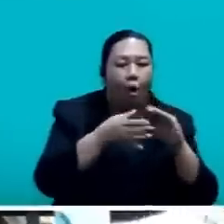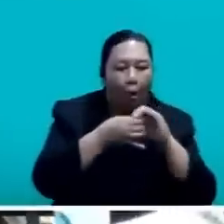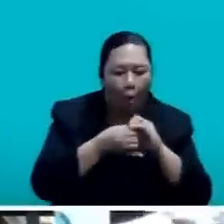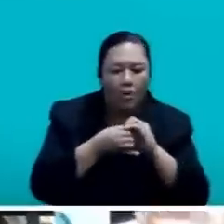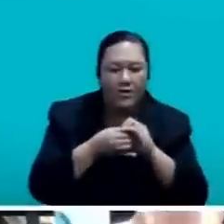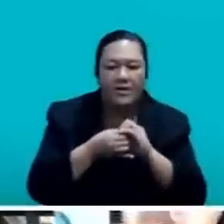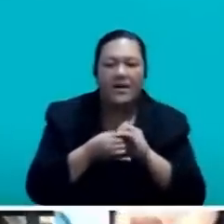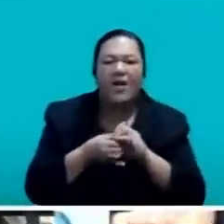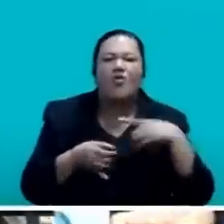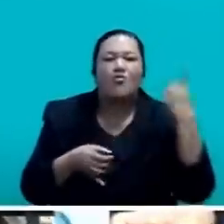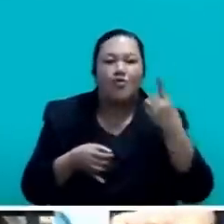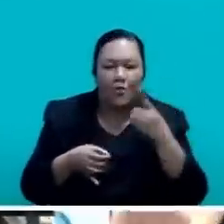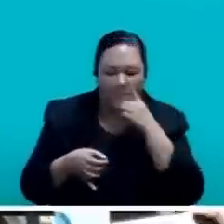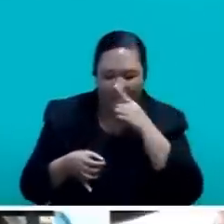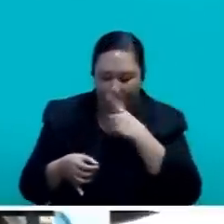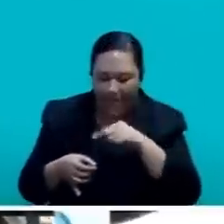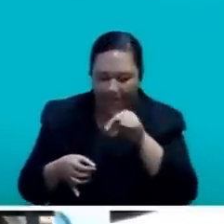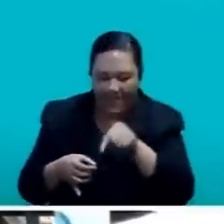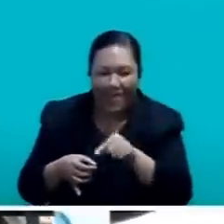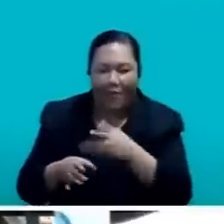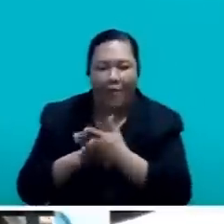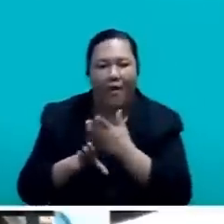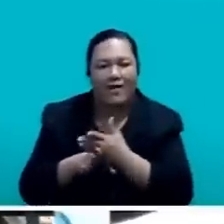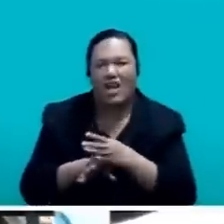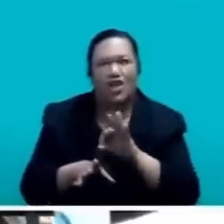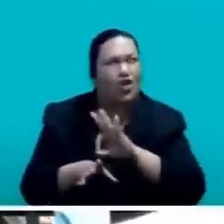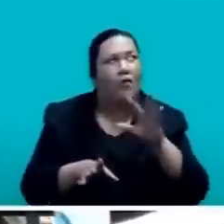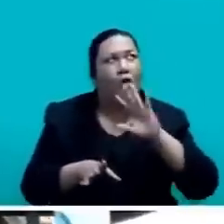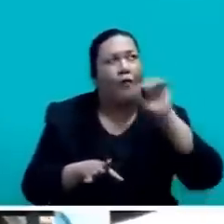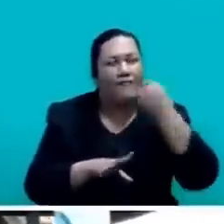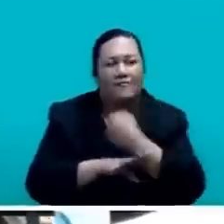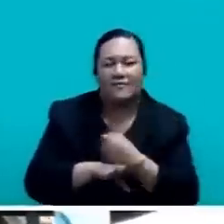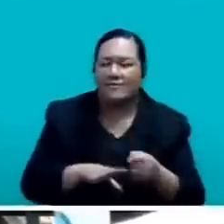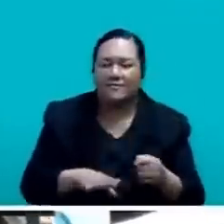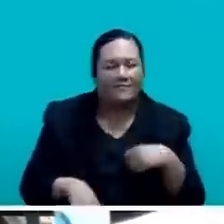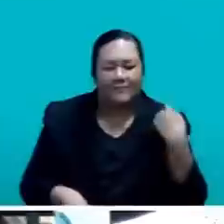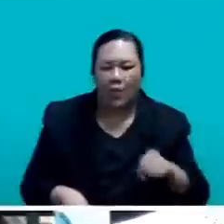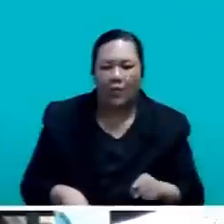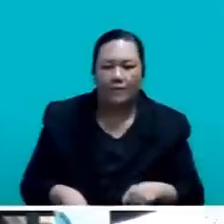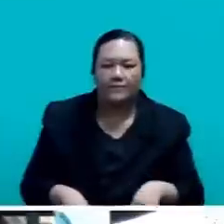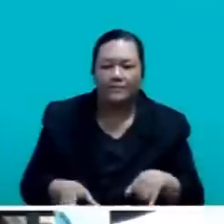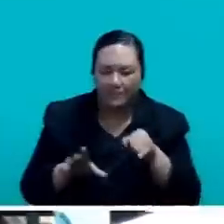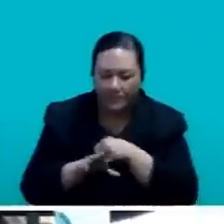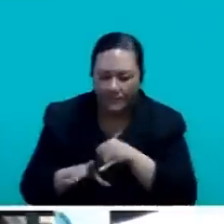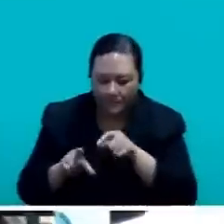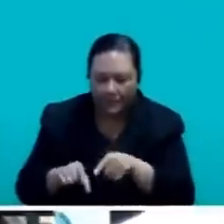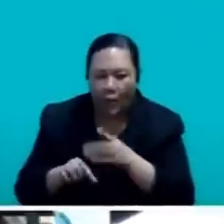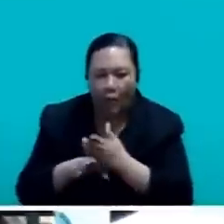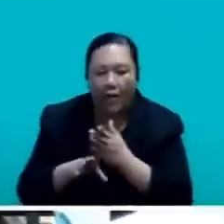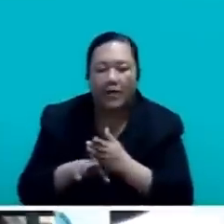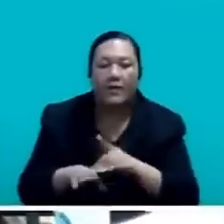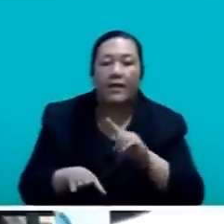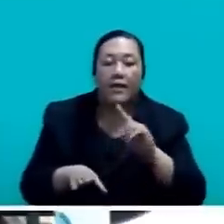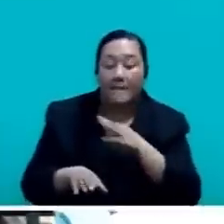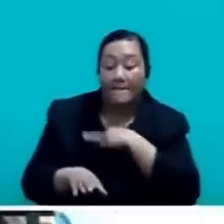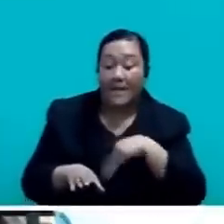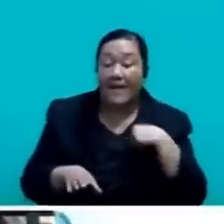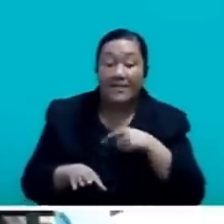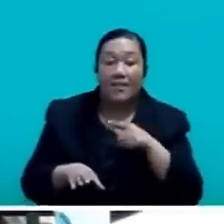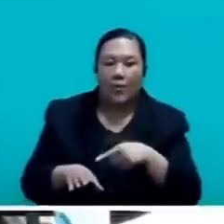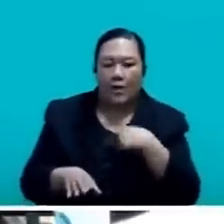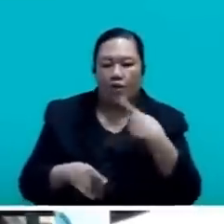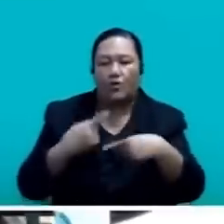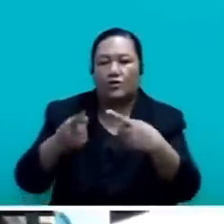innovative in-house developers. Mr. Speaker, therefore, with the budget provision, the Ministry will pursue its commitment